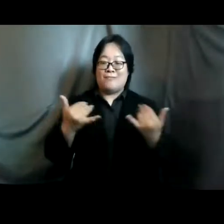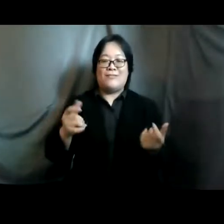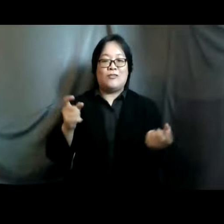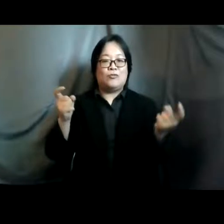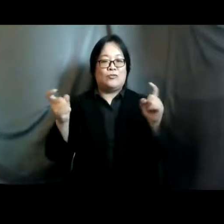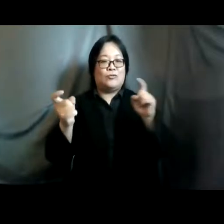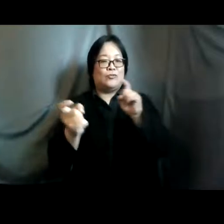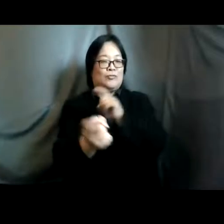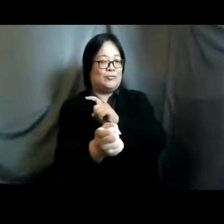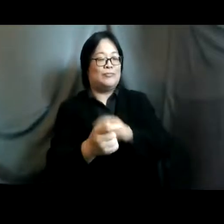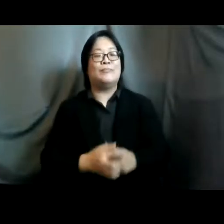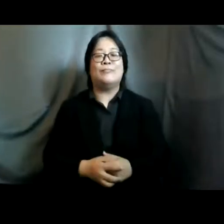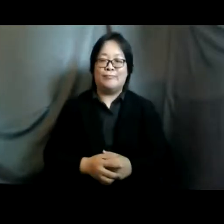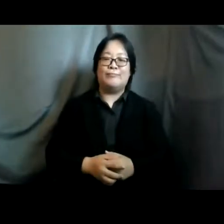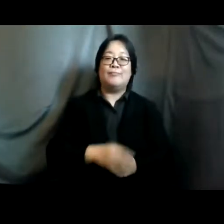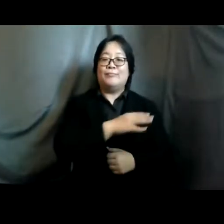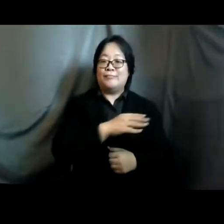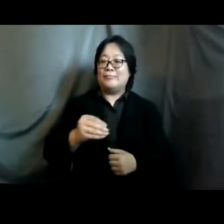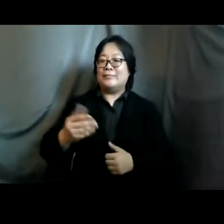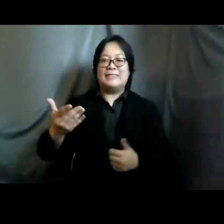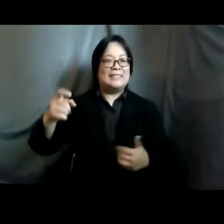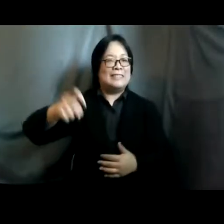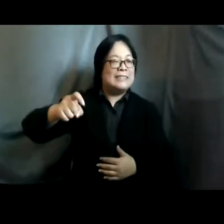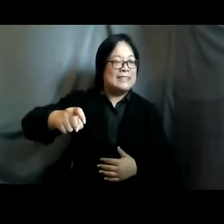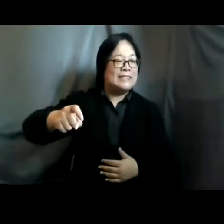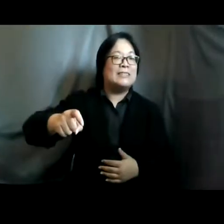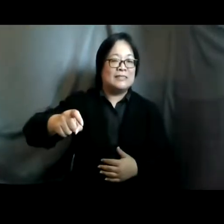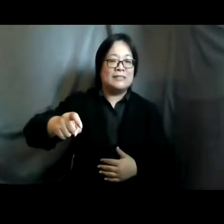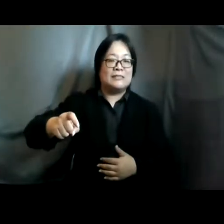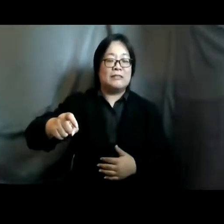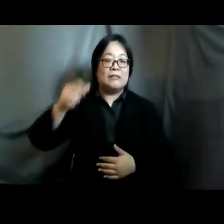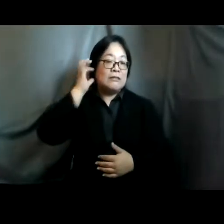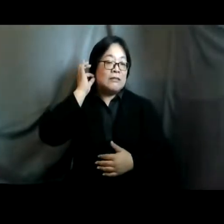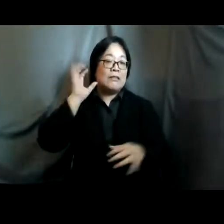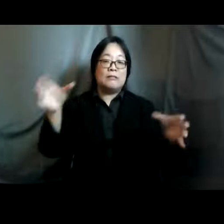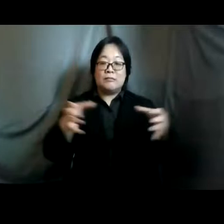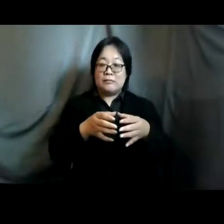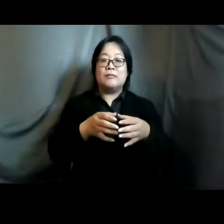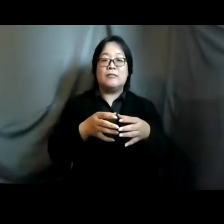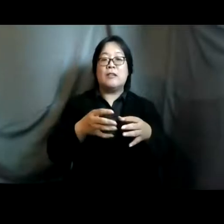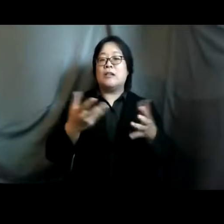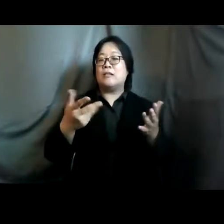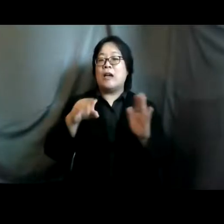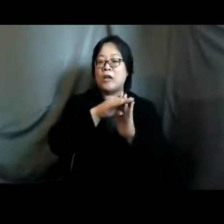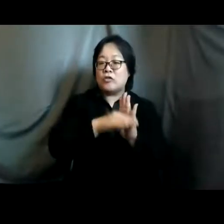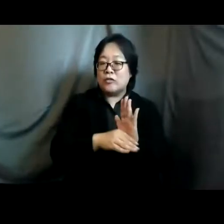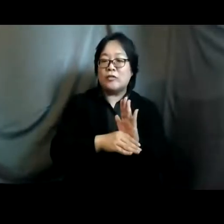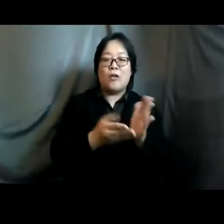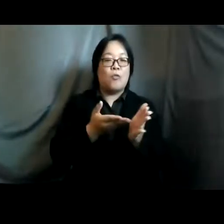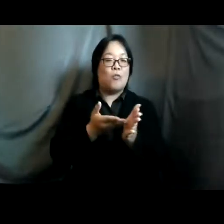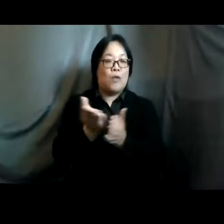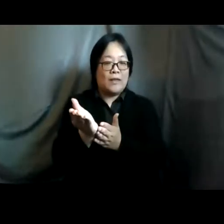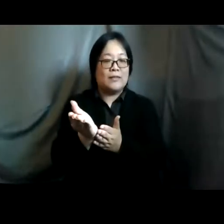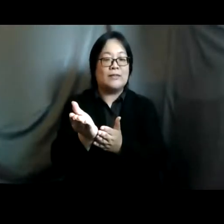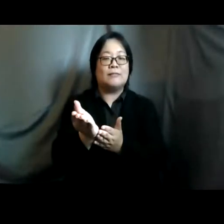drastically uh and there is a need to actually make uh the feminist agenda as well as the women's rights agenda very